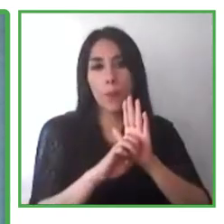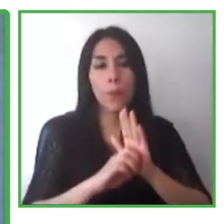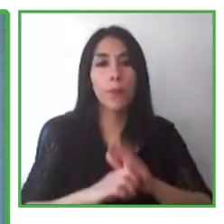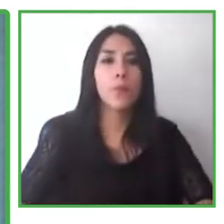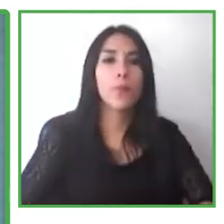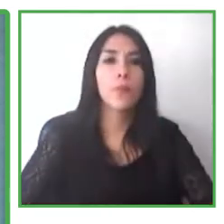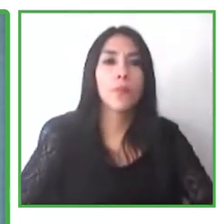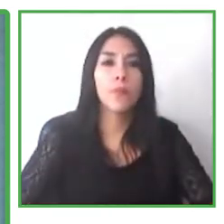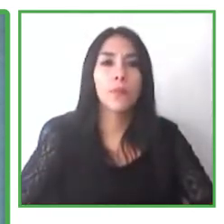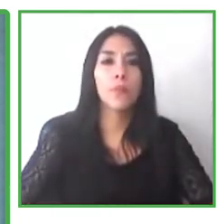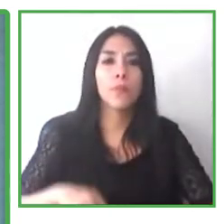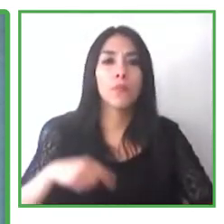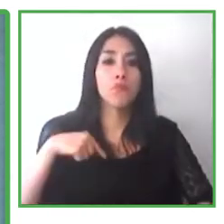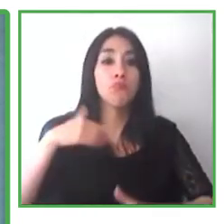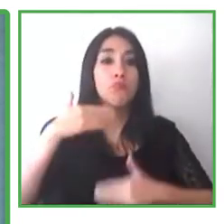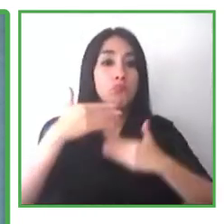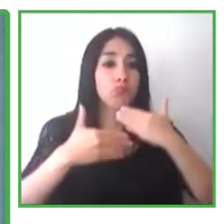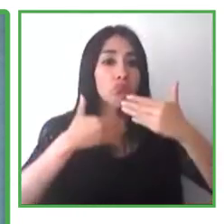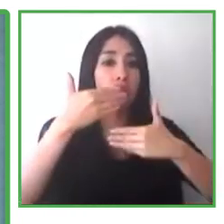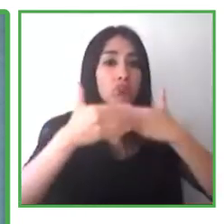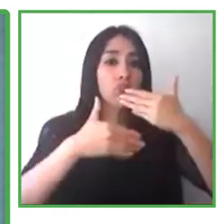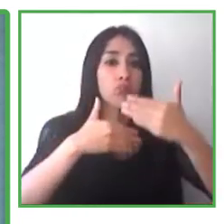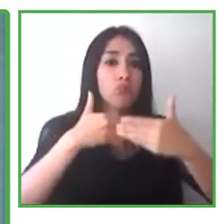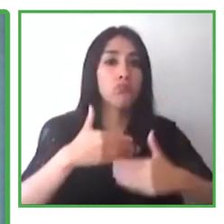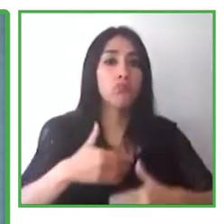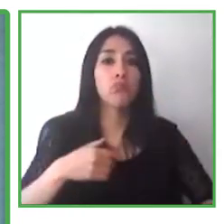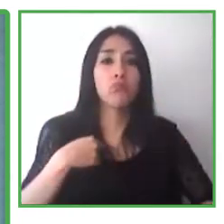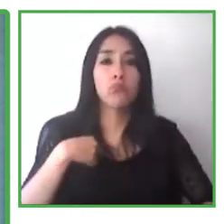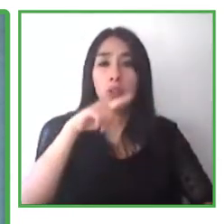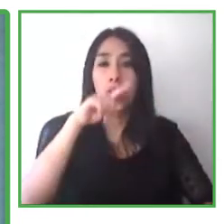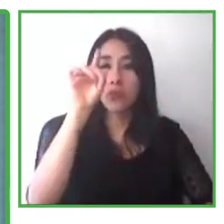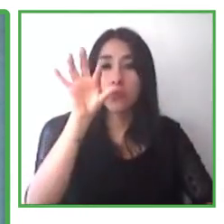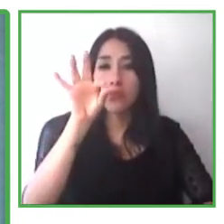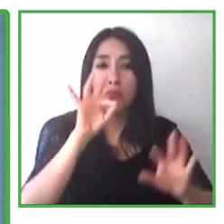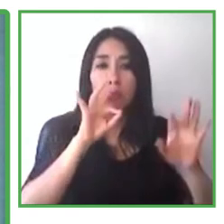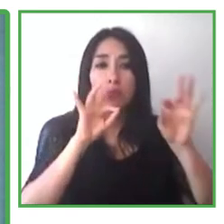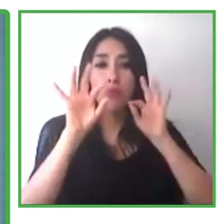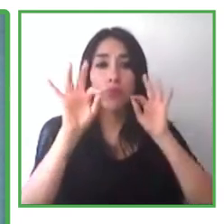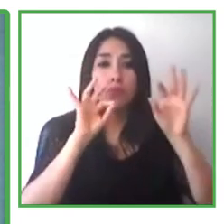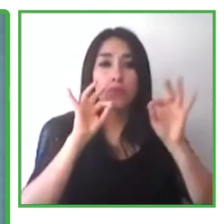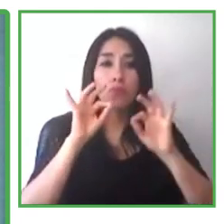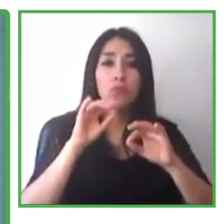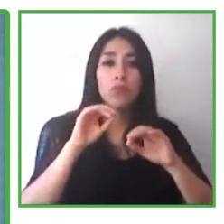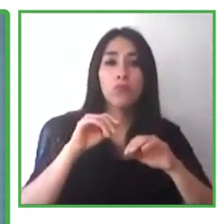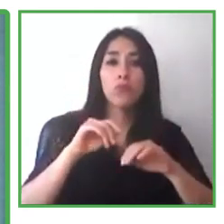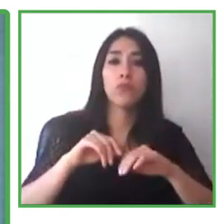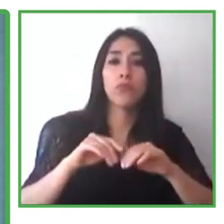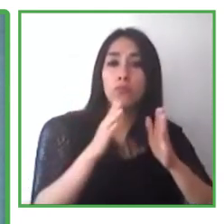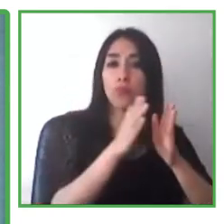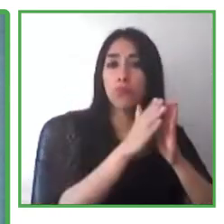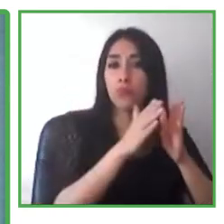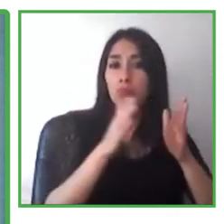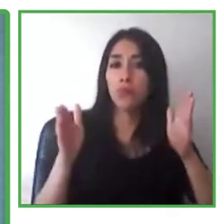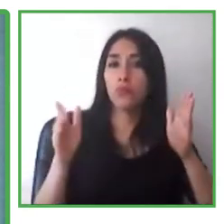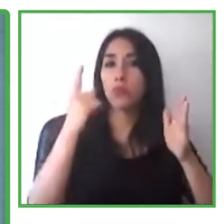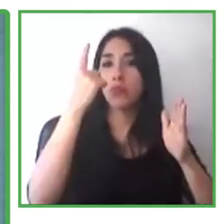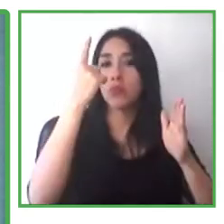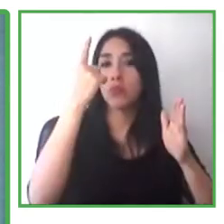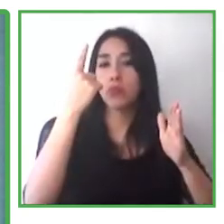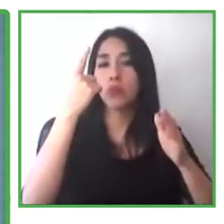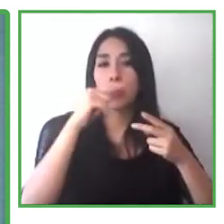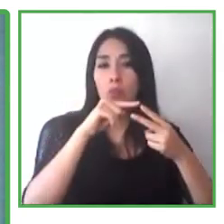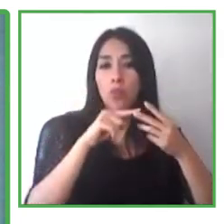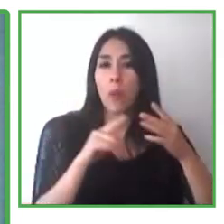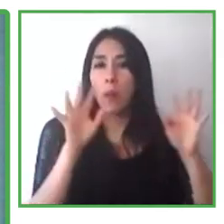of three weeks, for example, in order to learn more about their needs of support, of coaching,